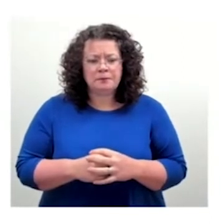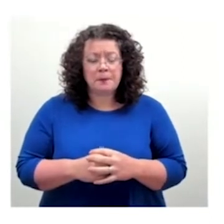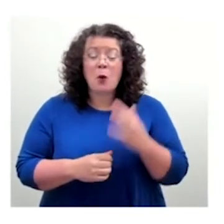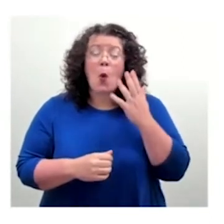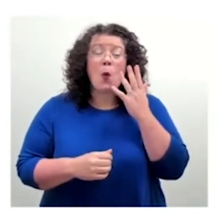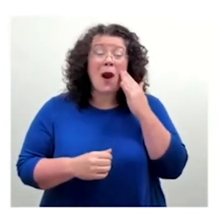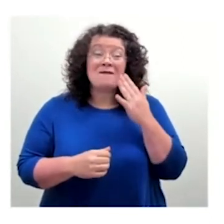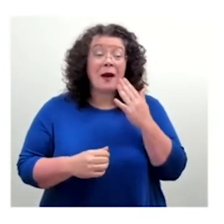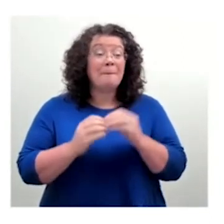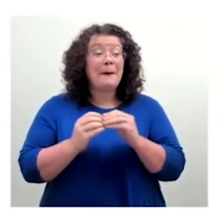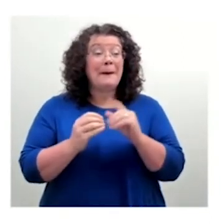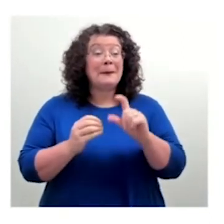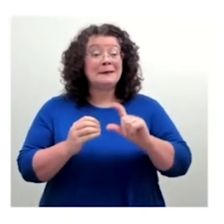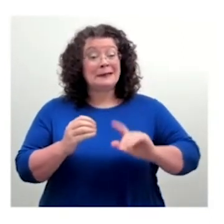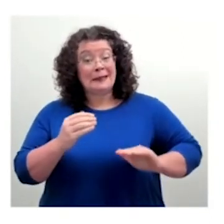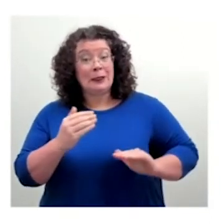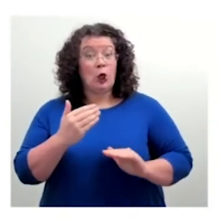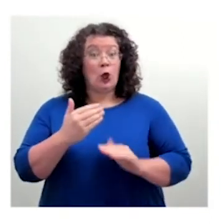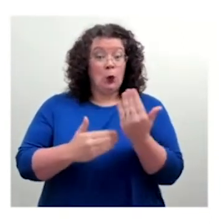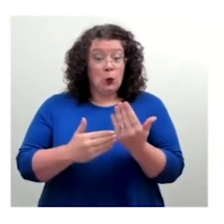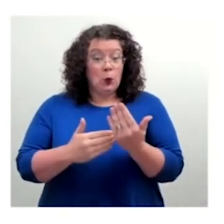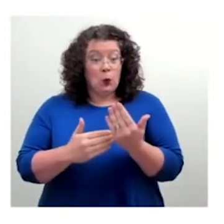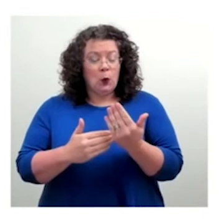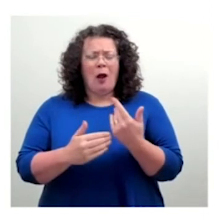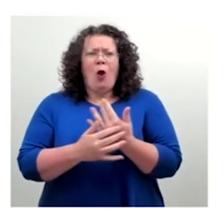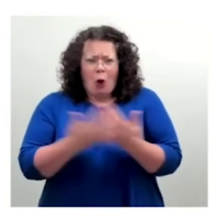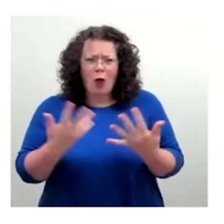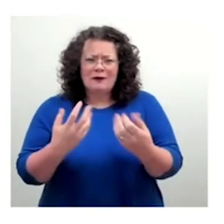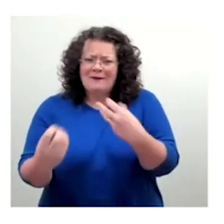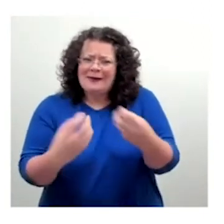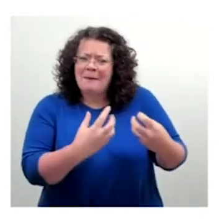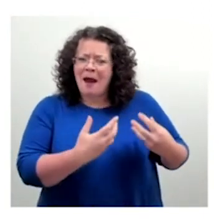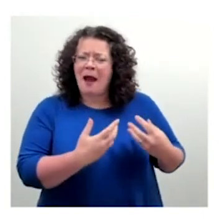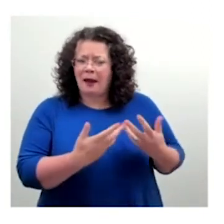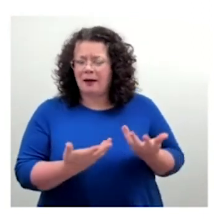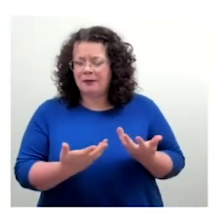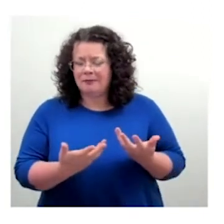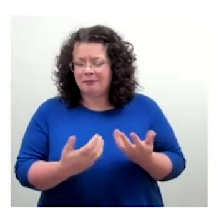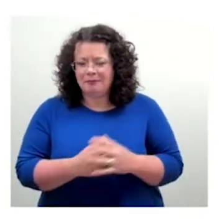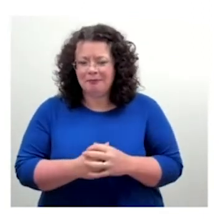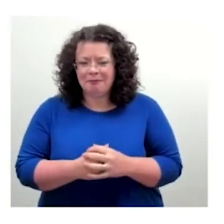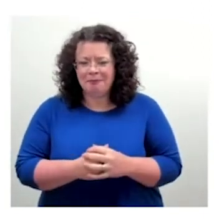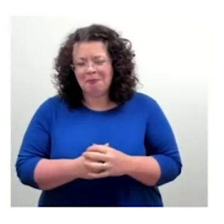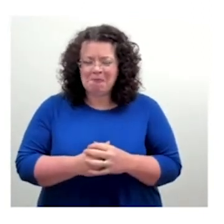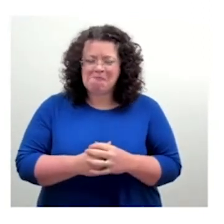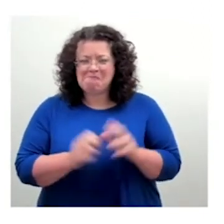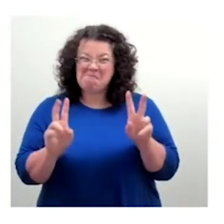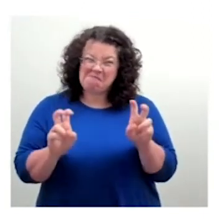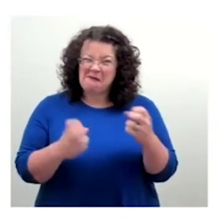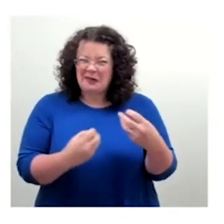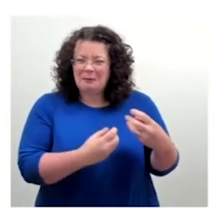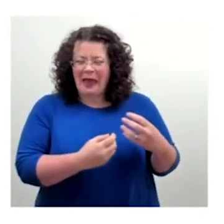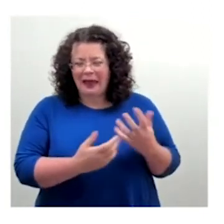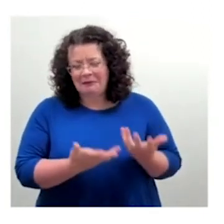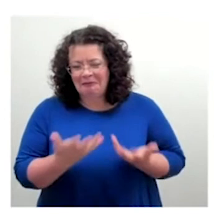and surprisingly, we didn't get that much negative feedback about the typeface. The first service that we implemented it on